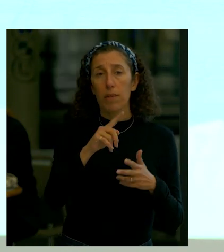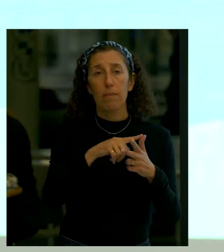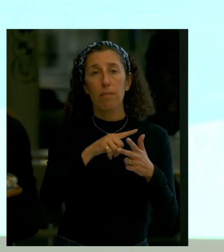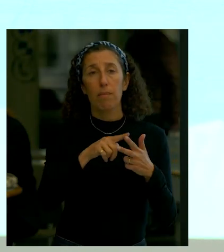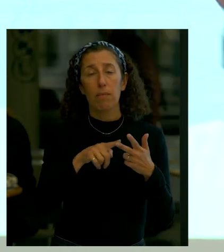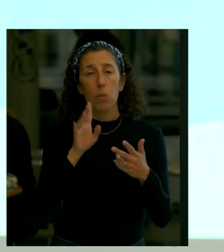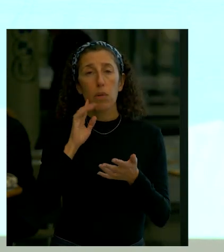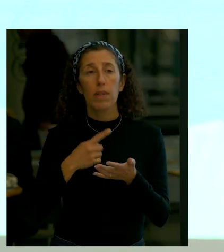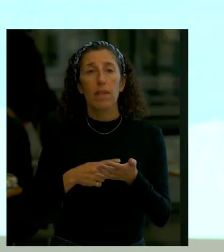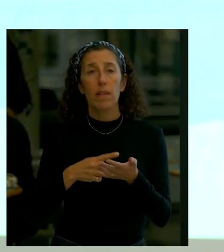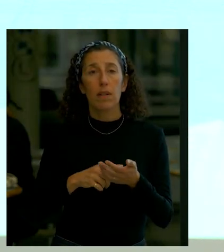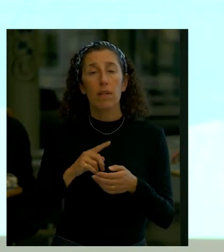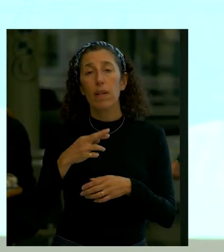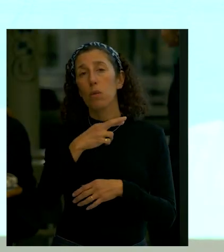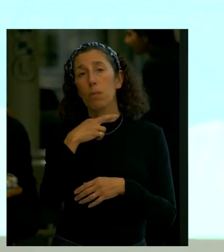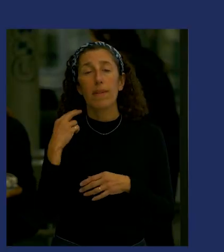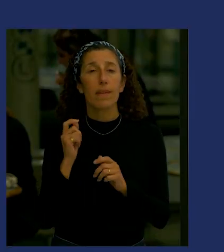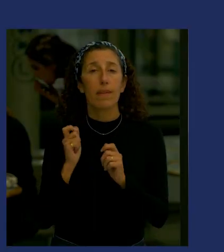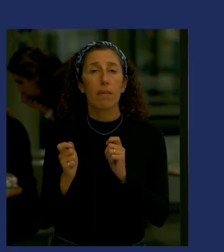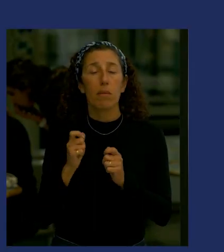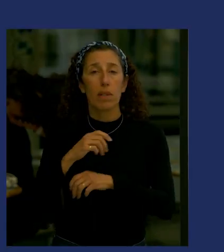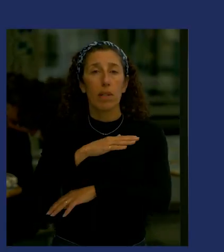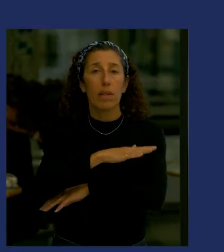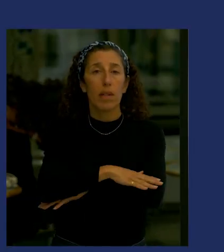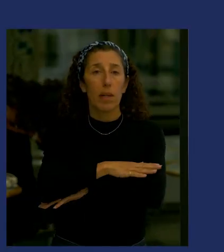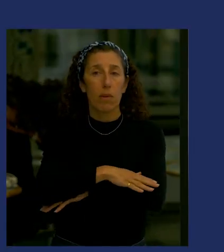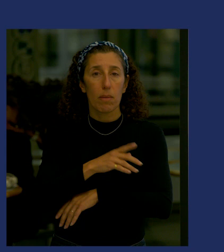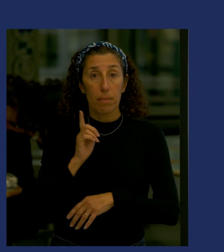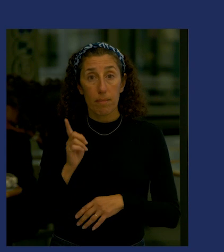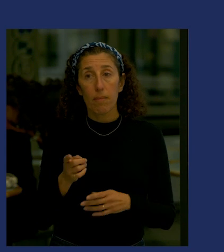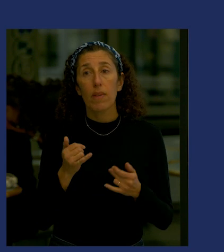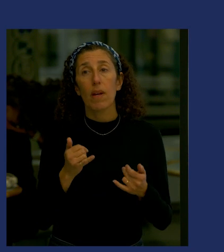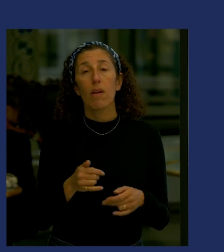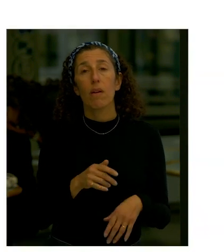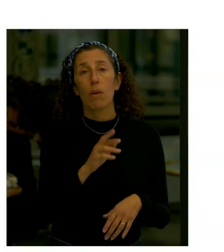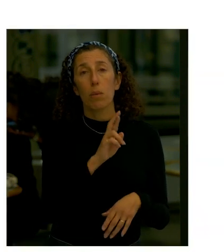adaptability table so I welcome any comments on that now let's go reach by reach